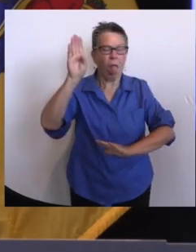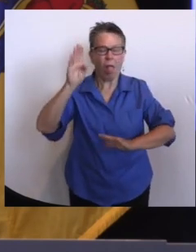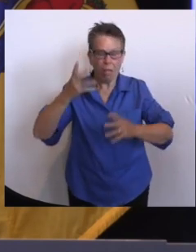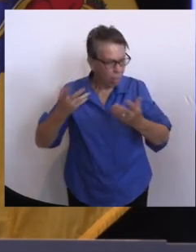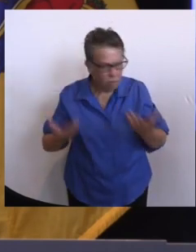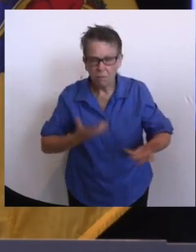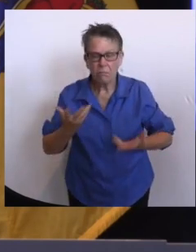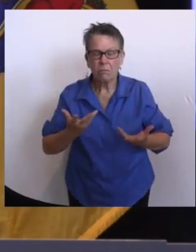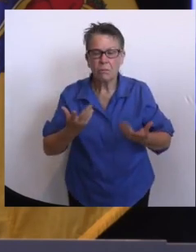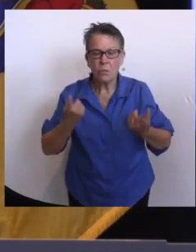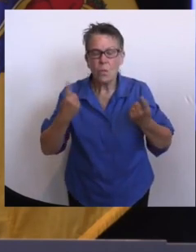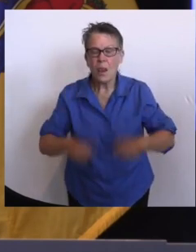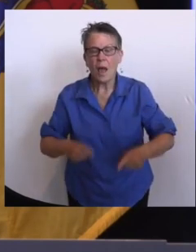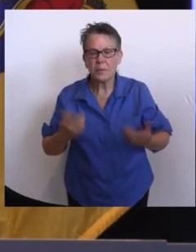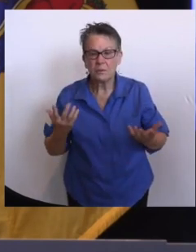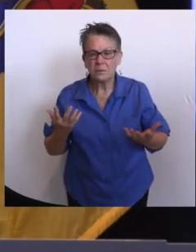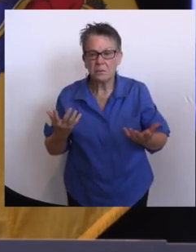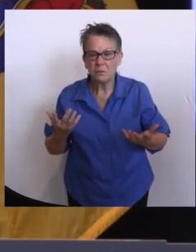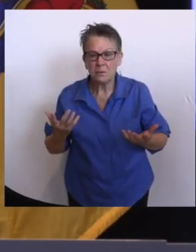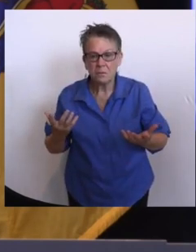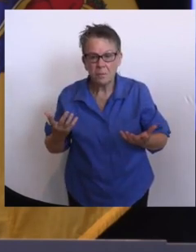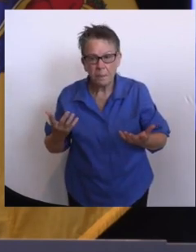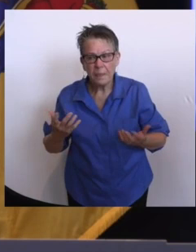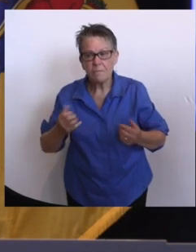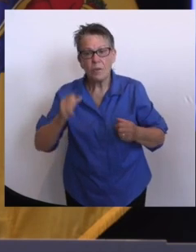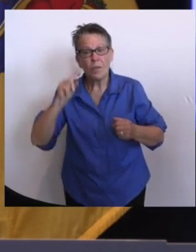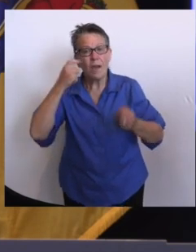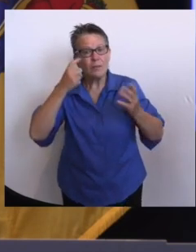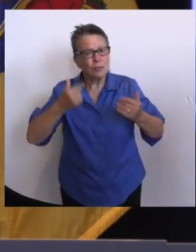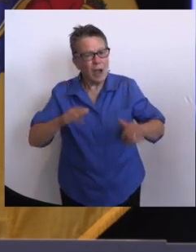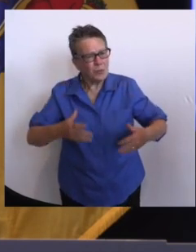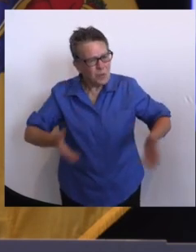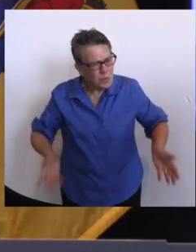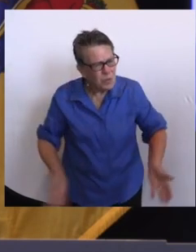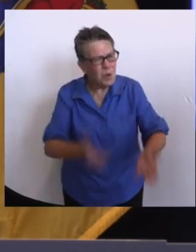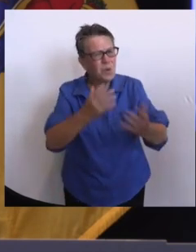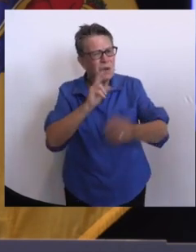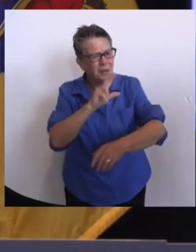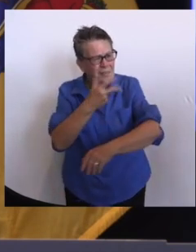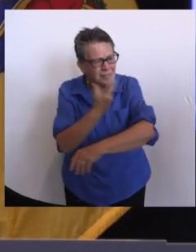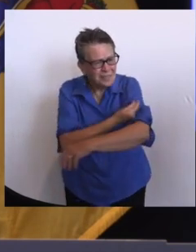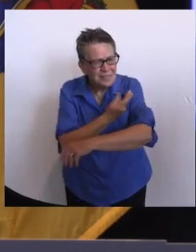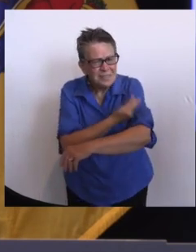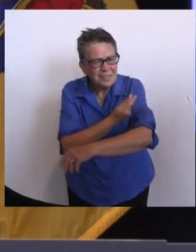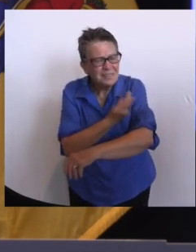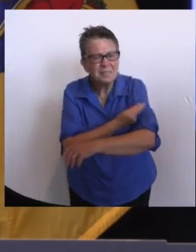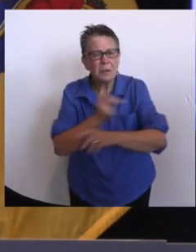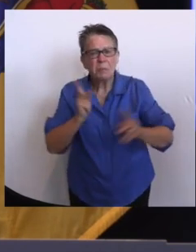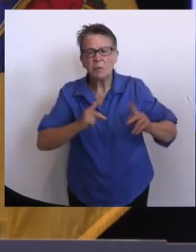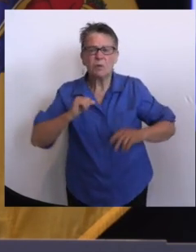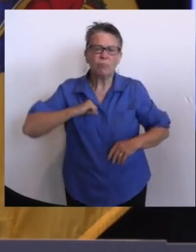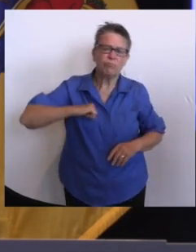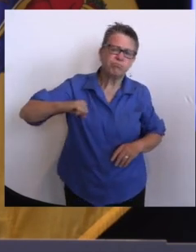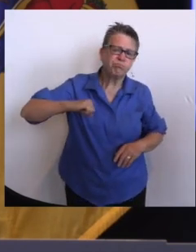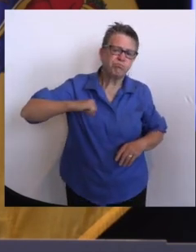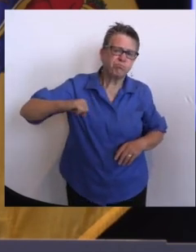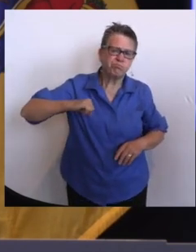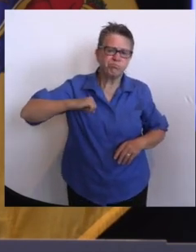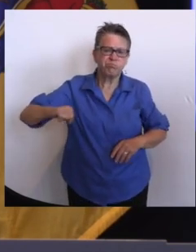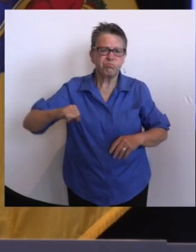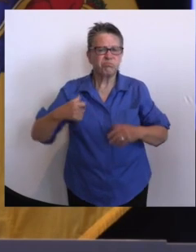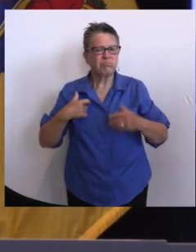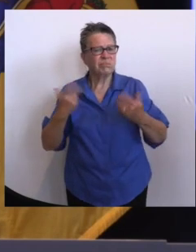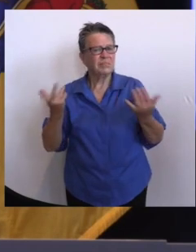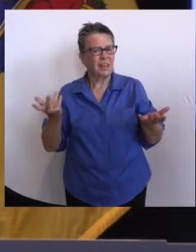to get folks vaccinated. And, and, uh, and I think saying, and it looks like doing all the right things, but I think they're the least vaccinated state